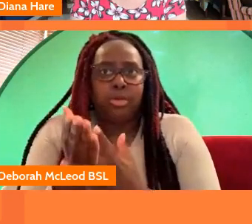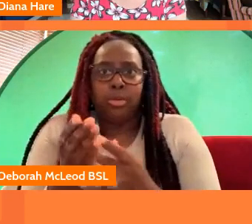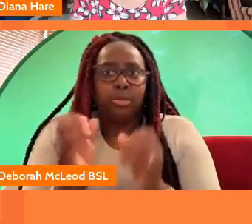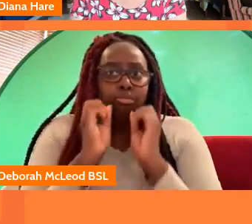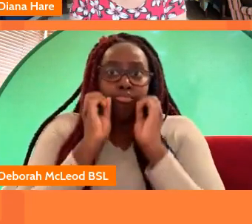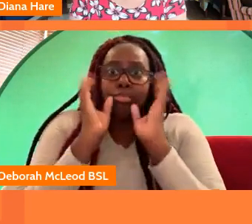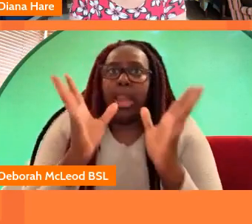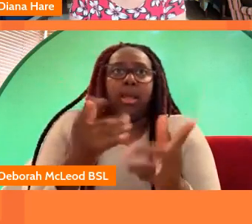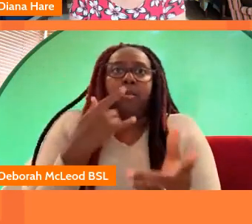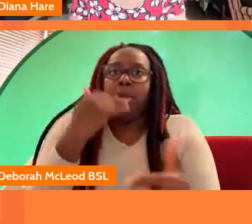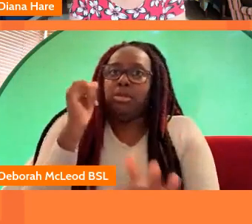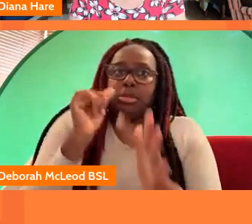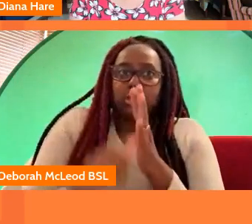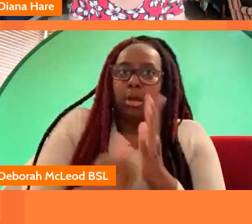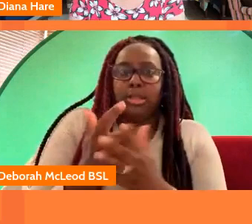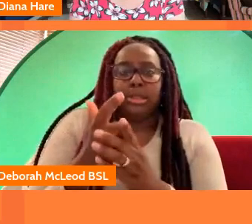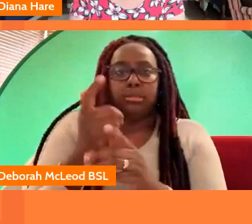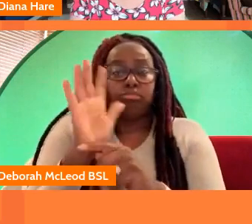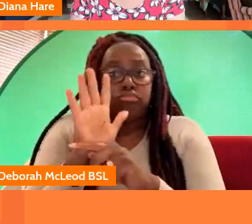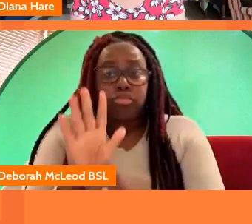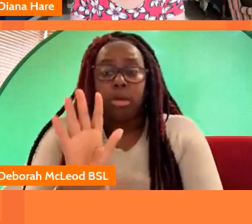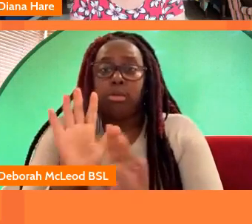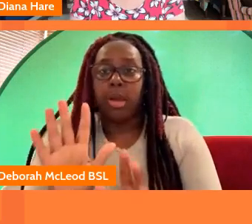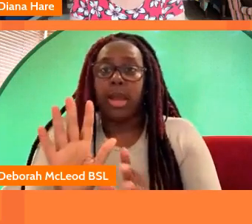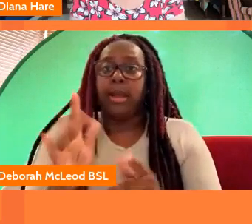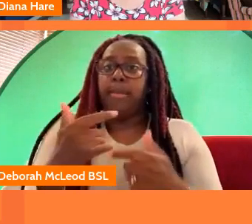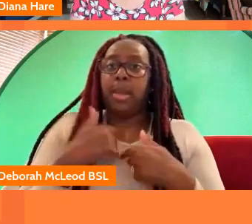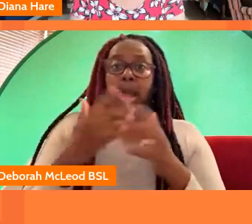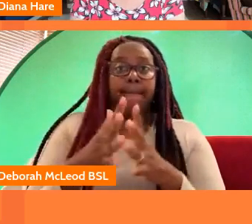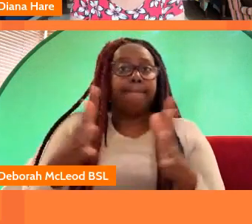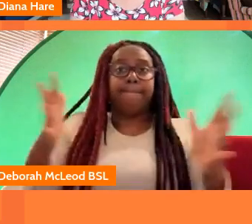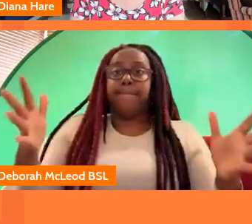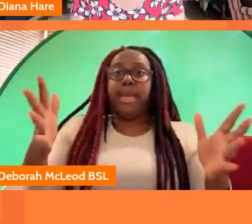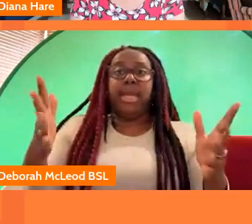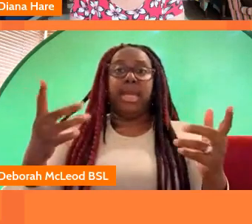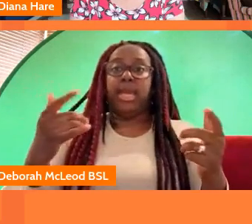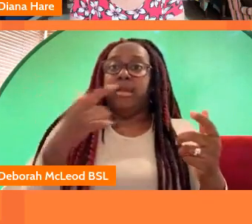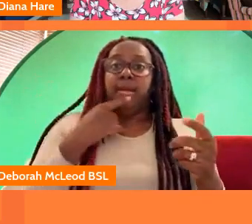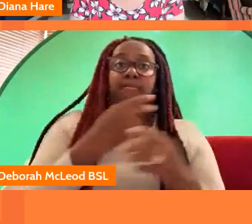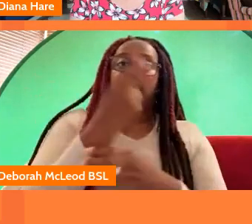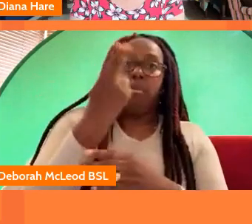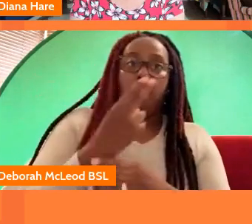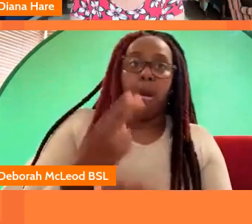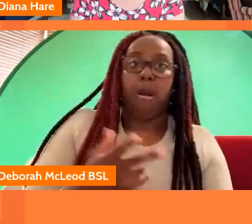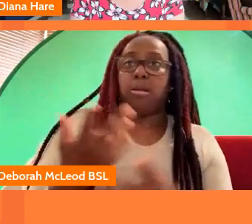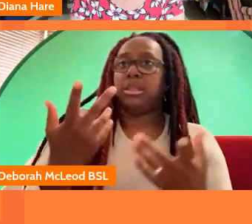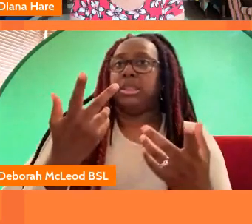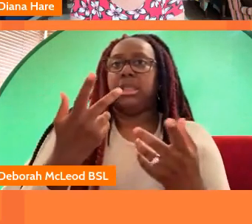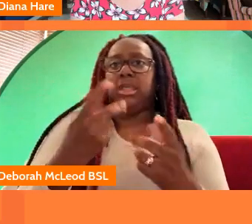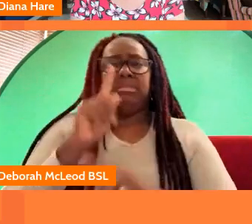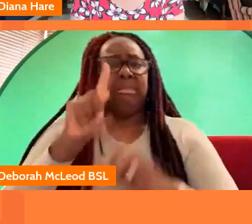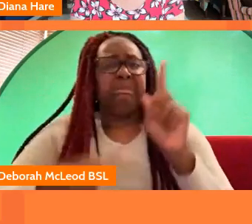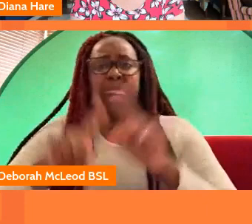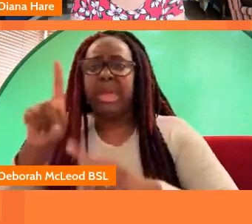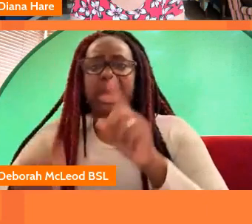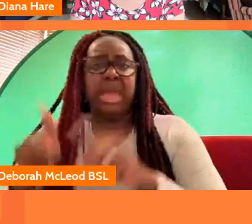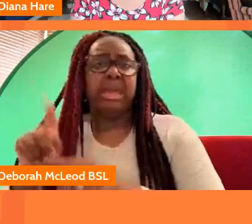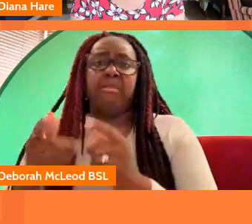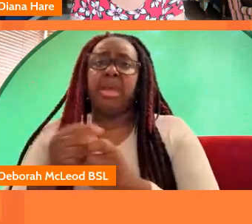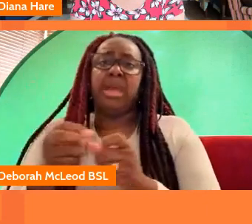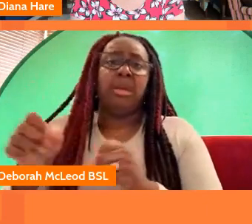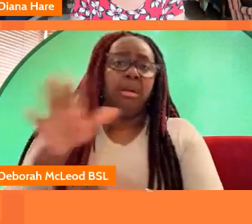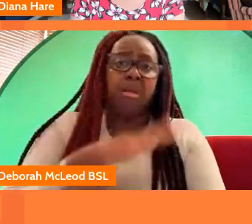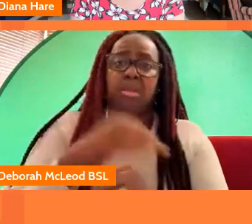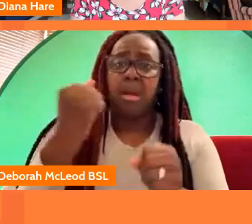when you're commissioning a program specifically you know i commission quite big series from portrait artists landscape artists you know landmark master